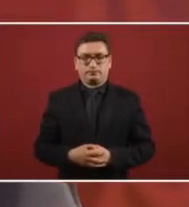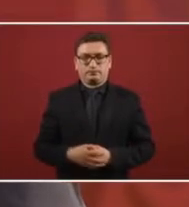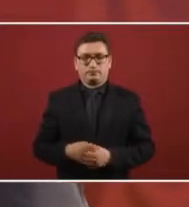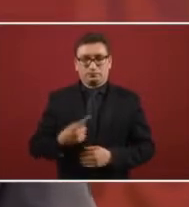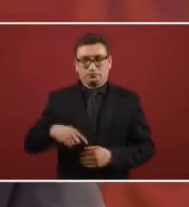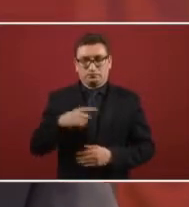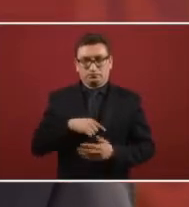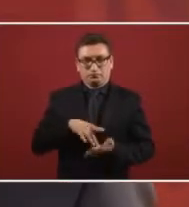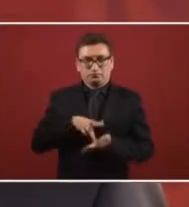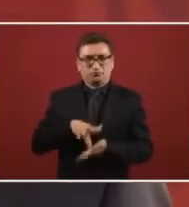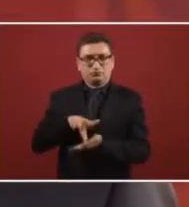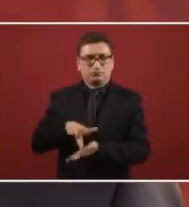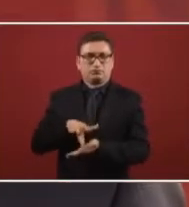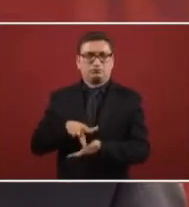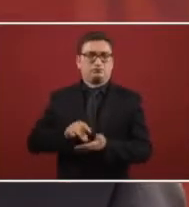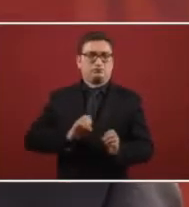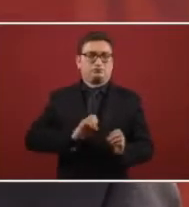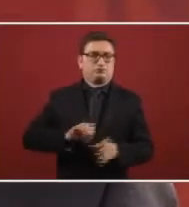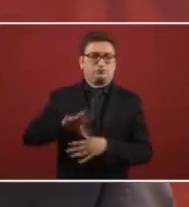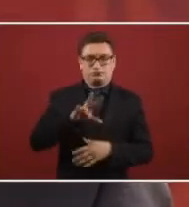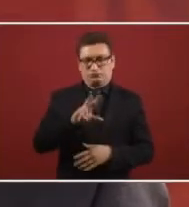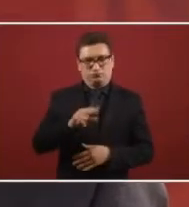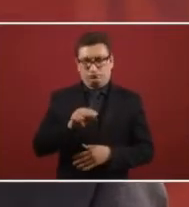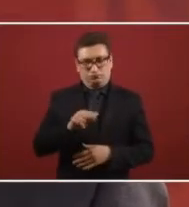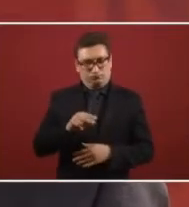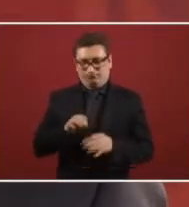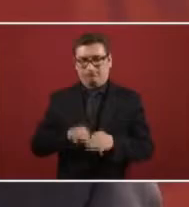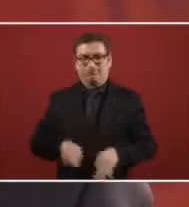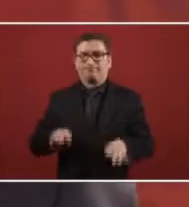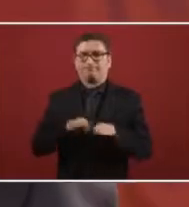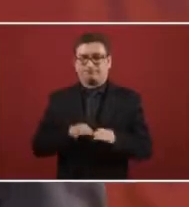And we will not stop supporting this.